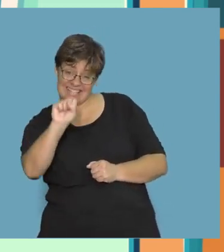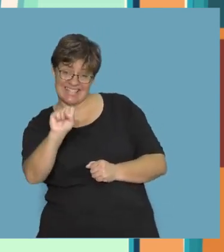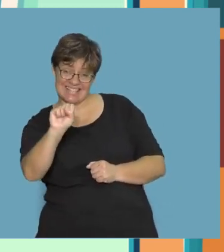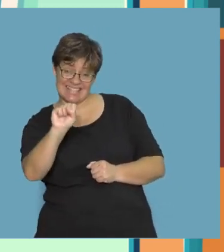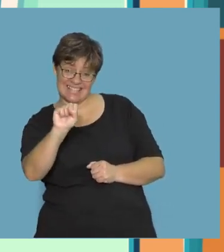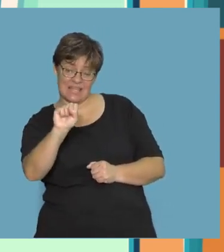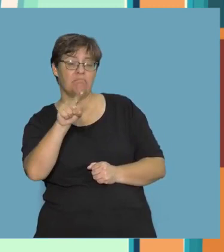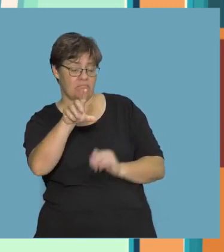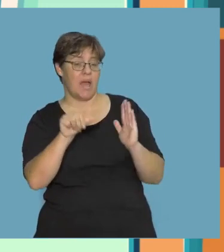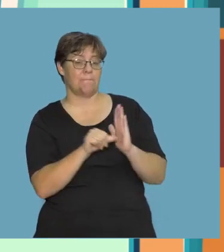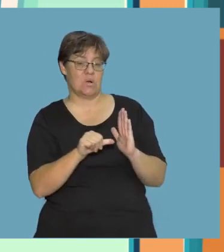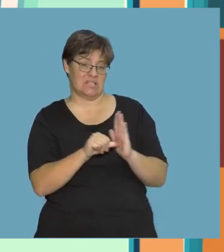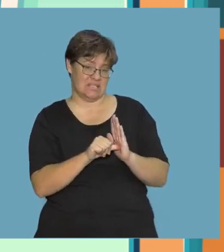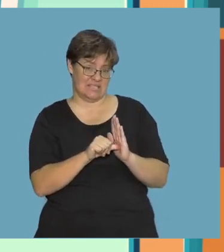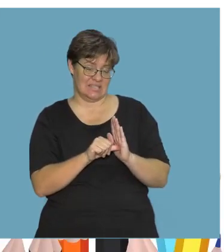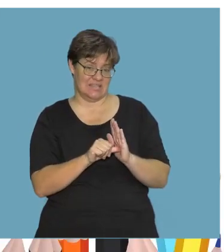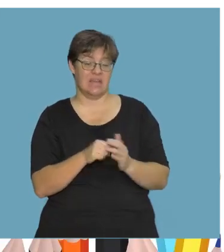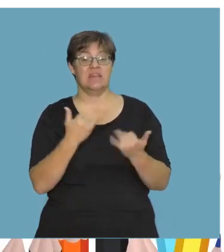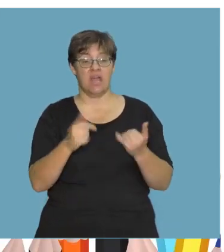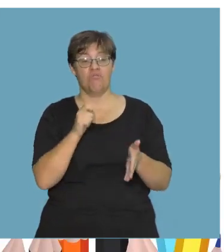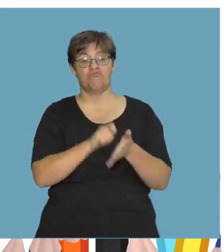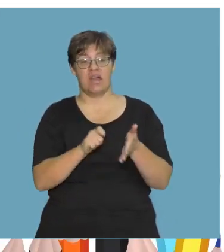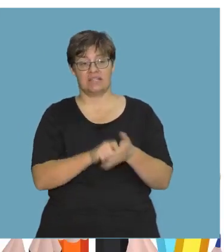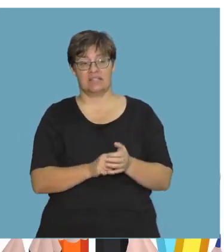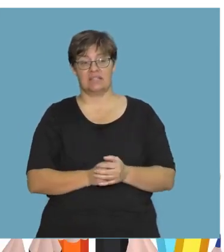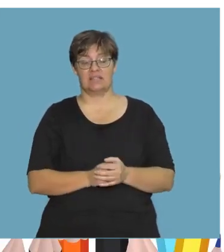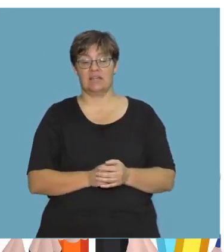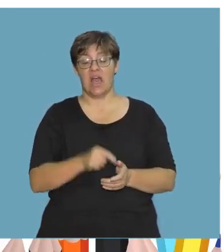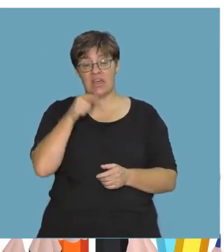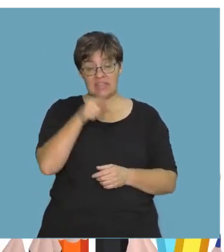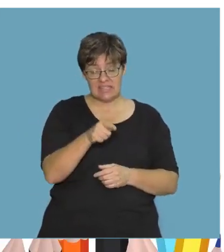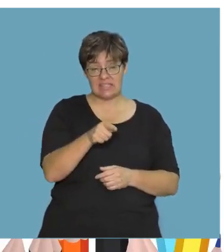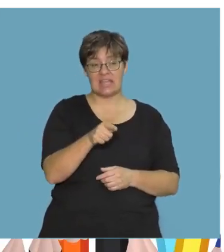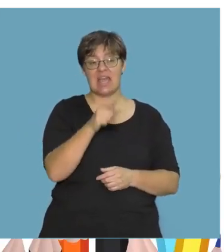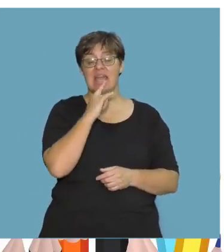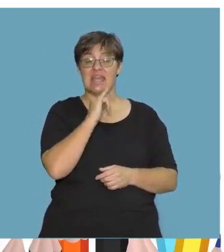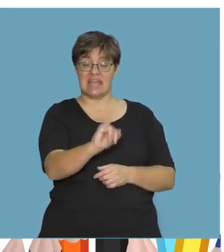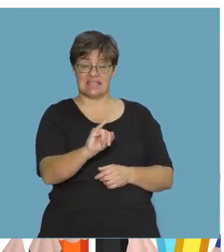important. Now write down, This is Pam's puppy.